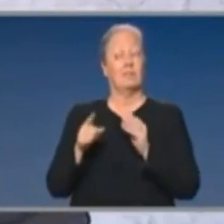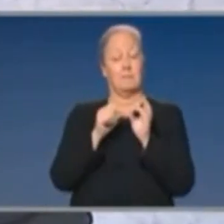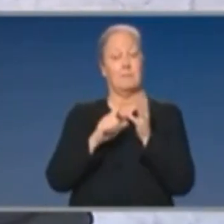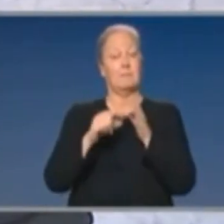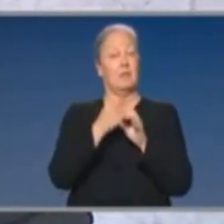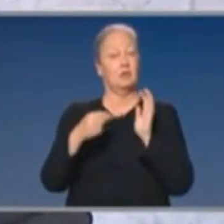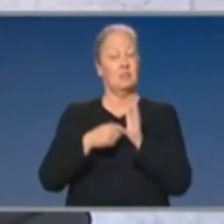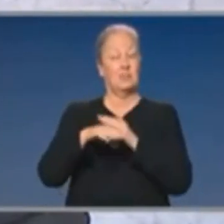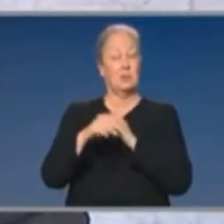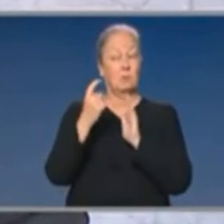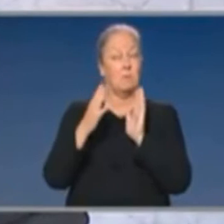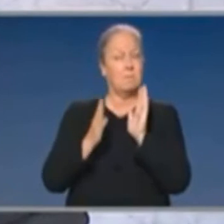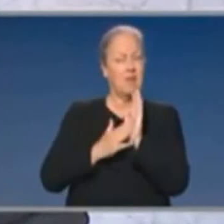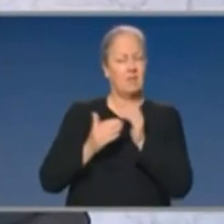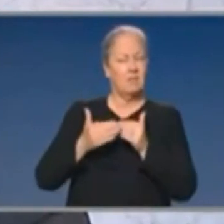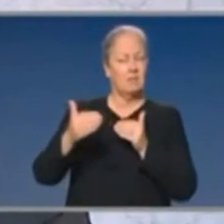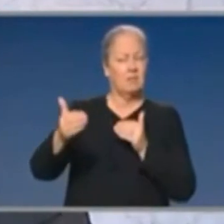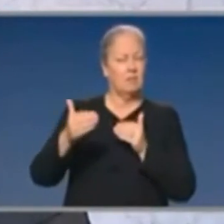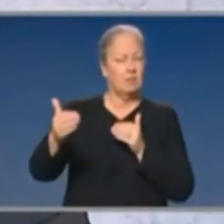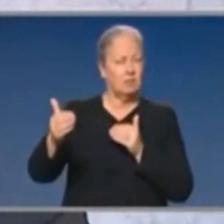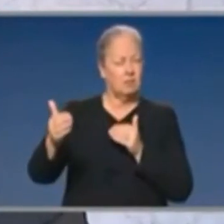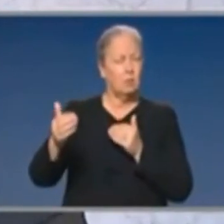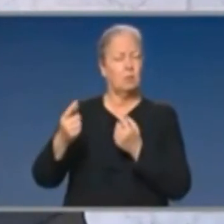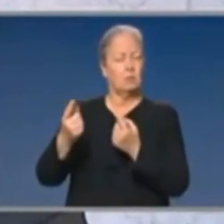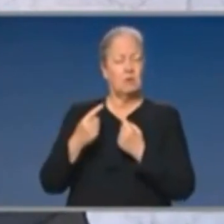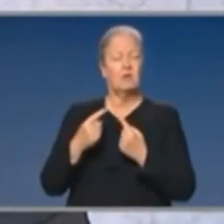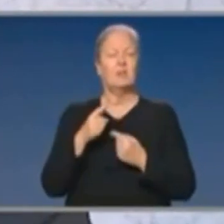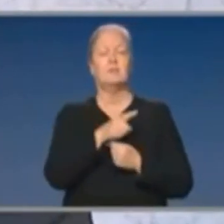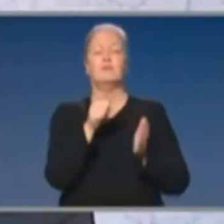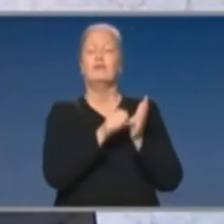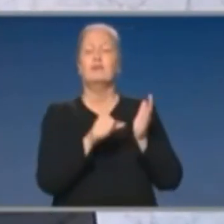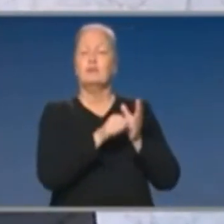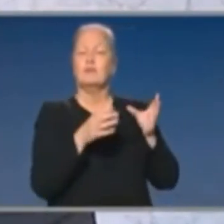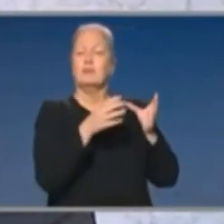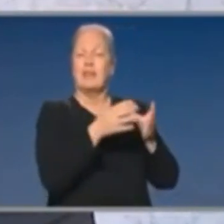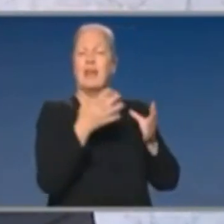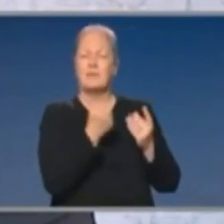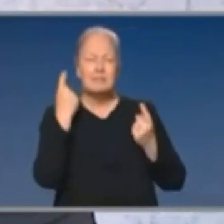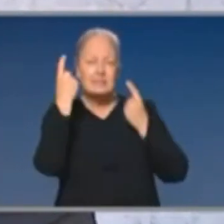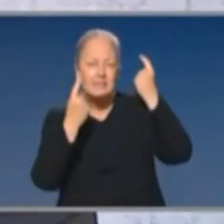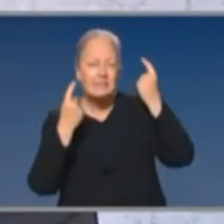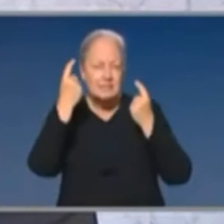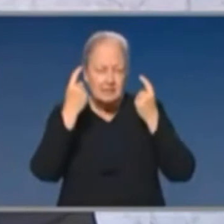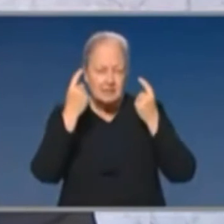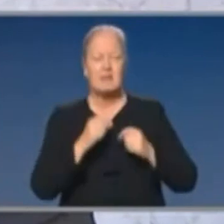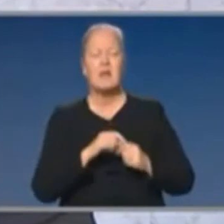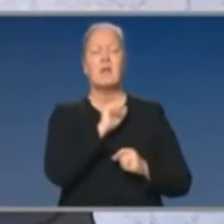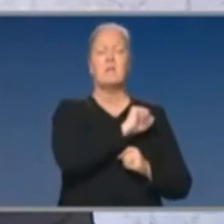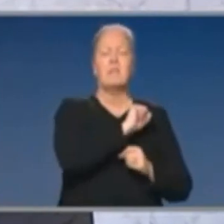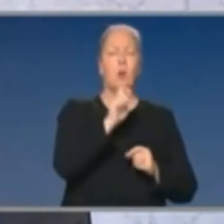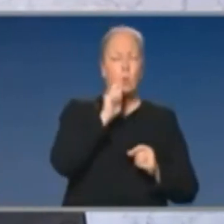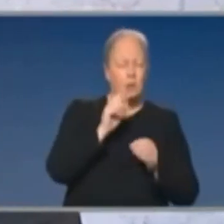just under that, to, or thereabouts. Treasury will obviously have to take that into account as they finalise their